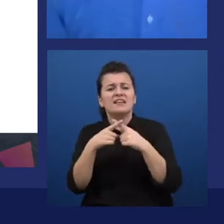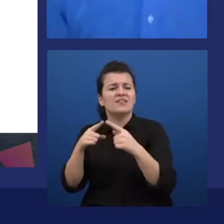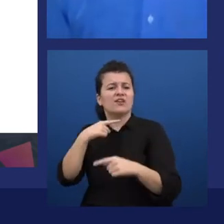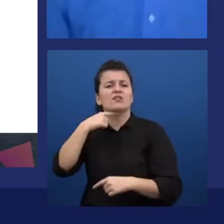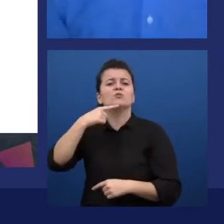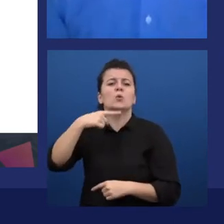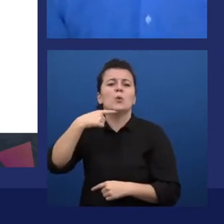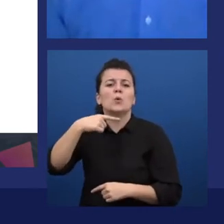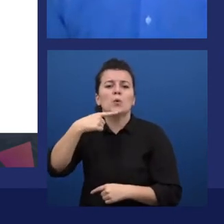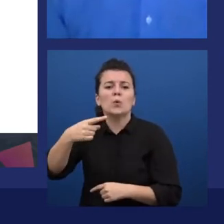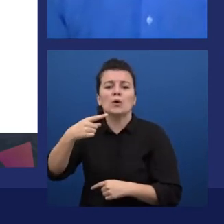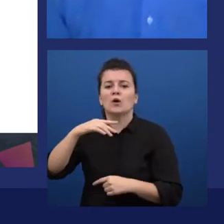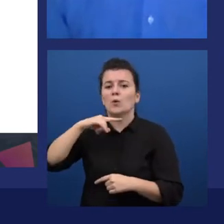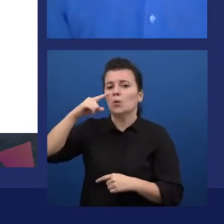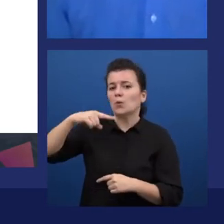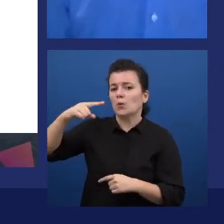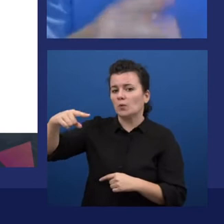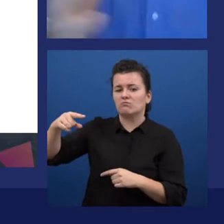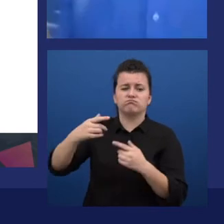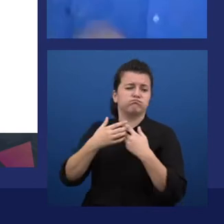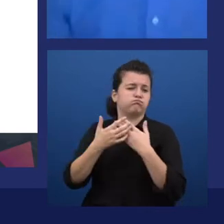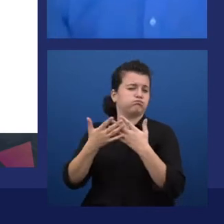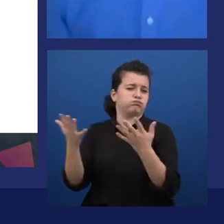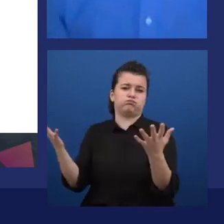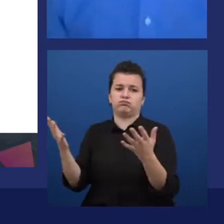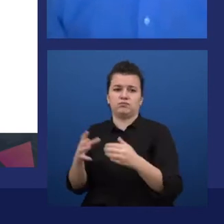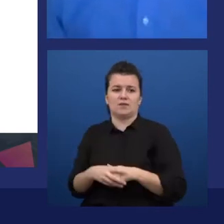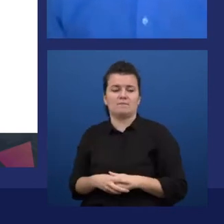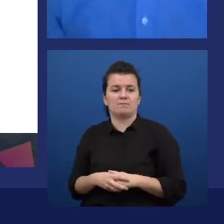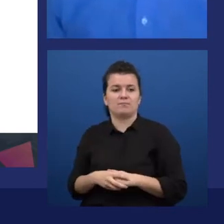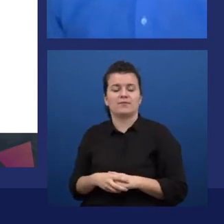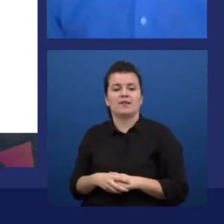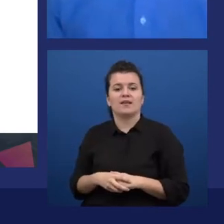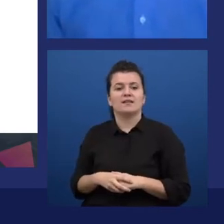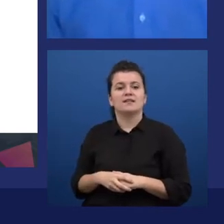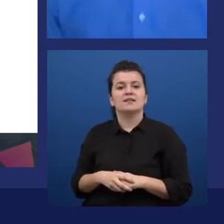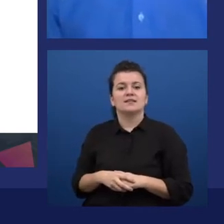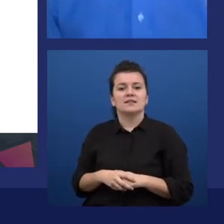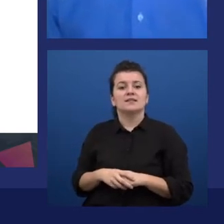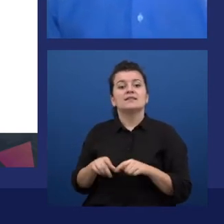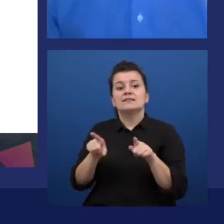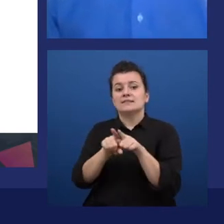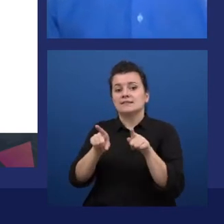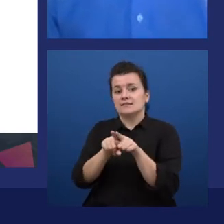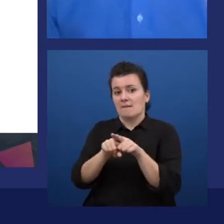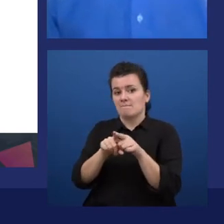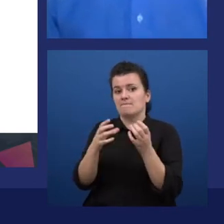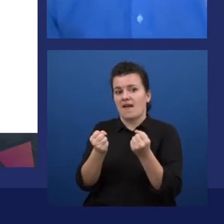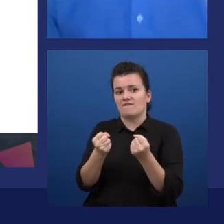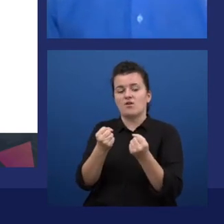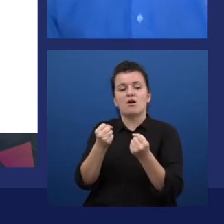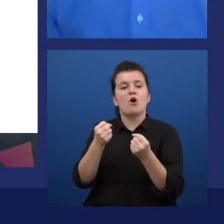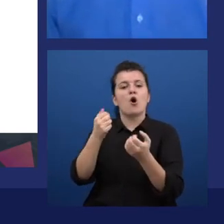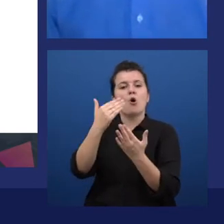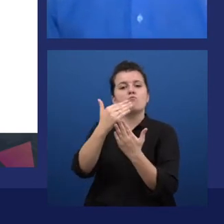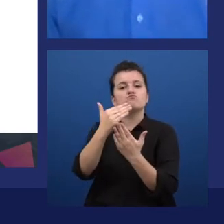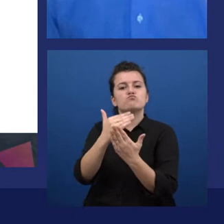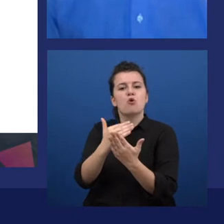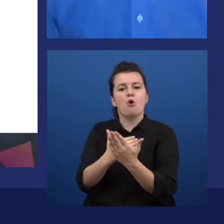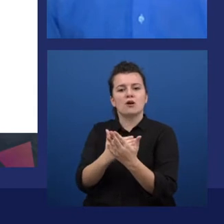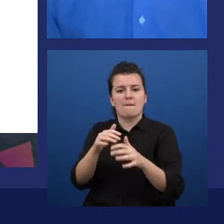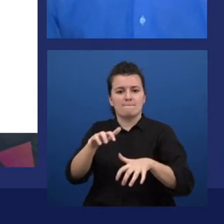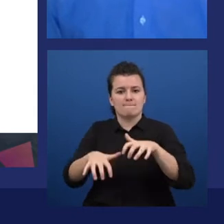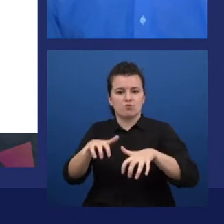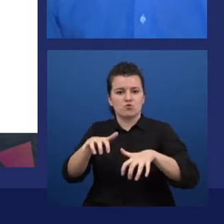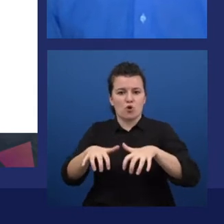SDK, a software development kit for a few programming languages. So that means that you don't have